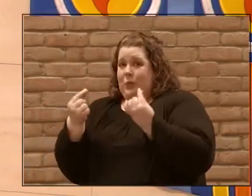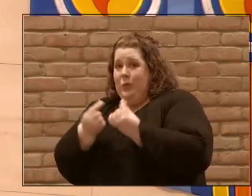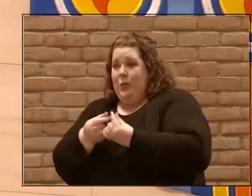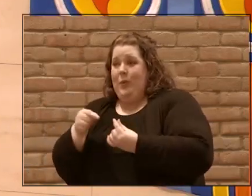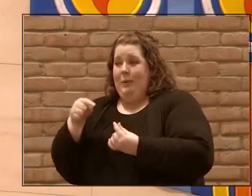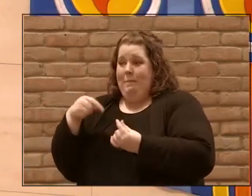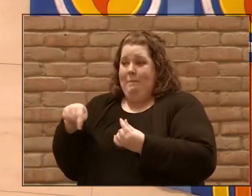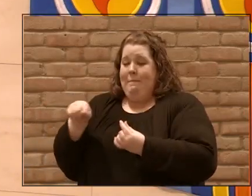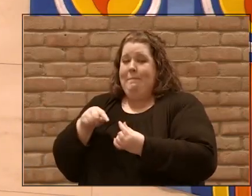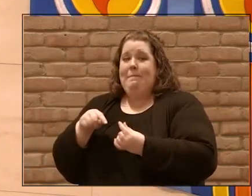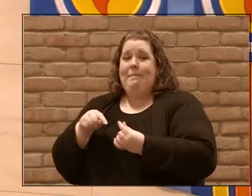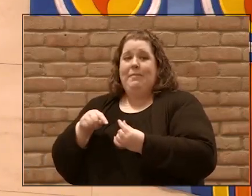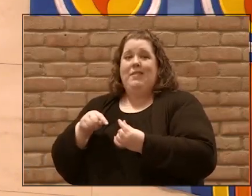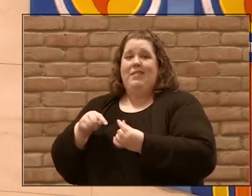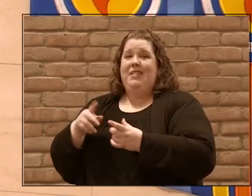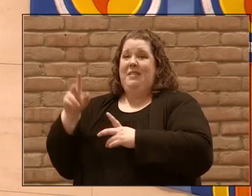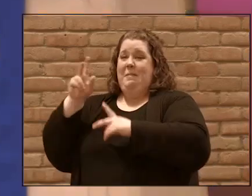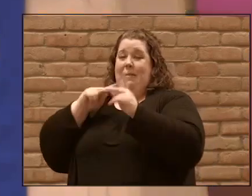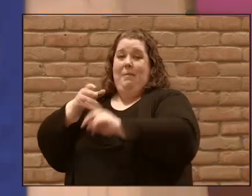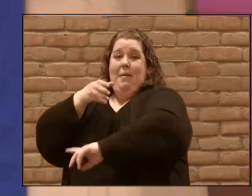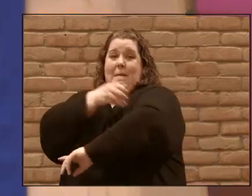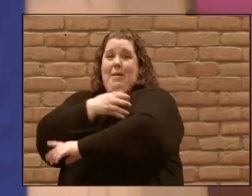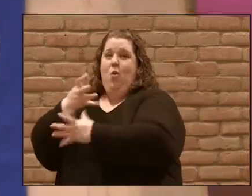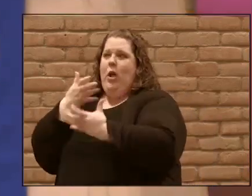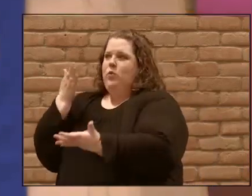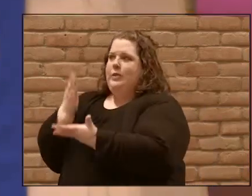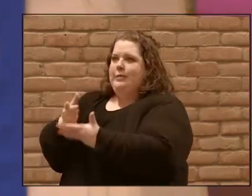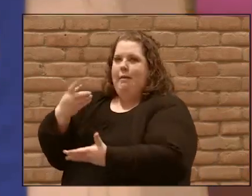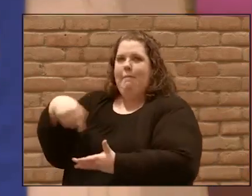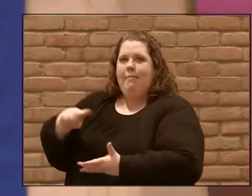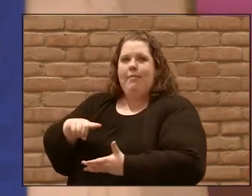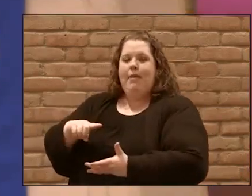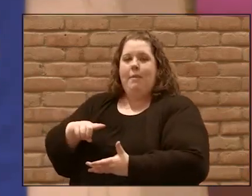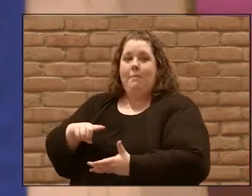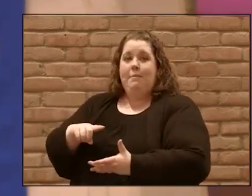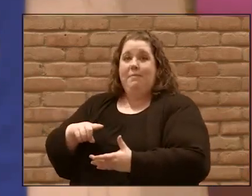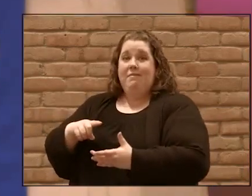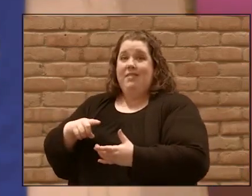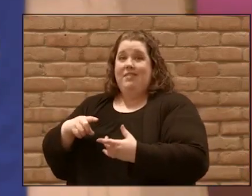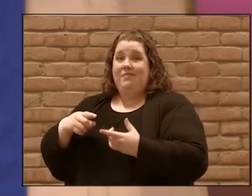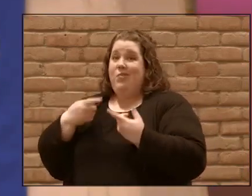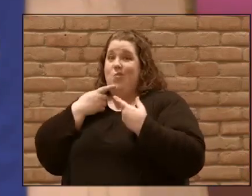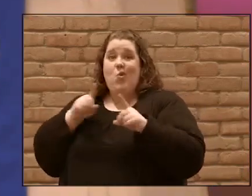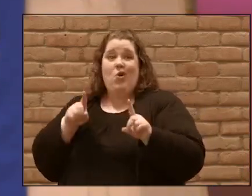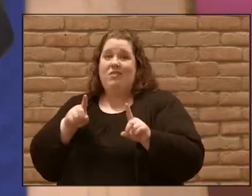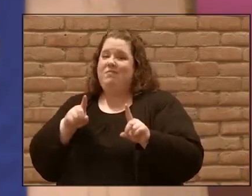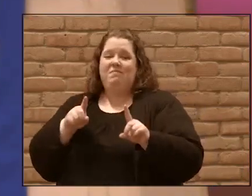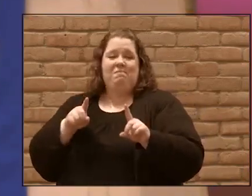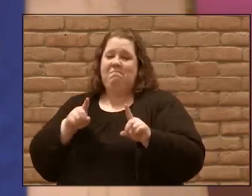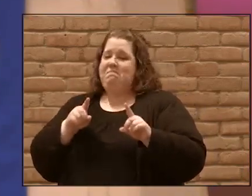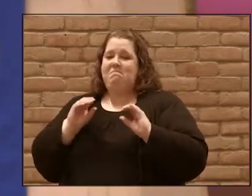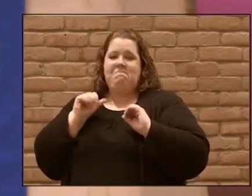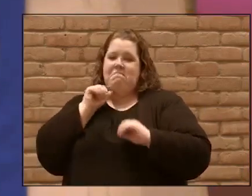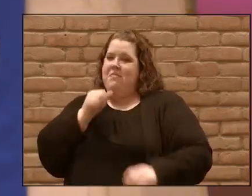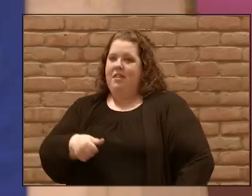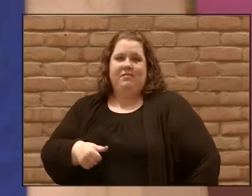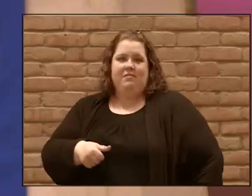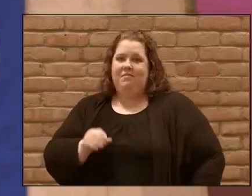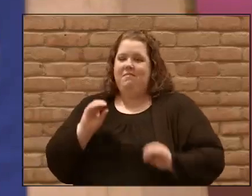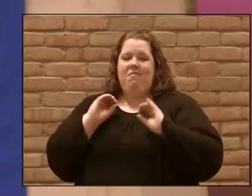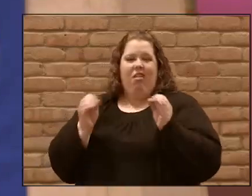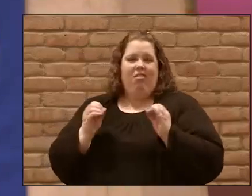none of it worked. None of it worked. And that's because at the heart of what they were doing